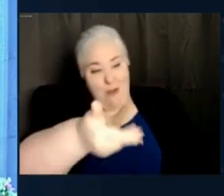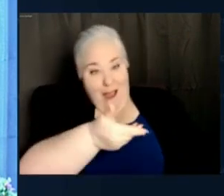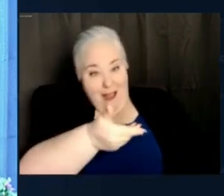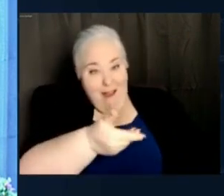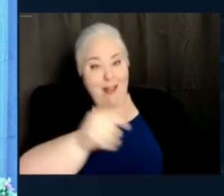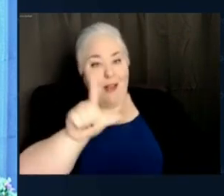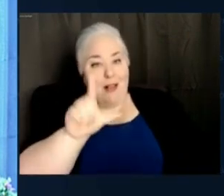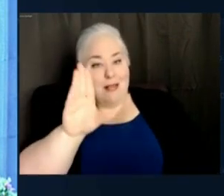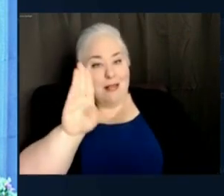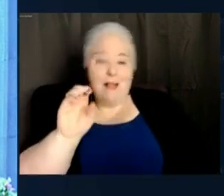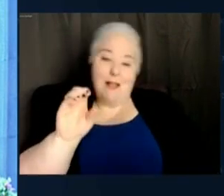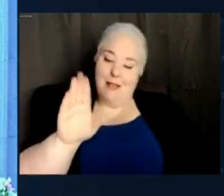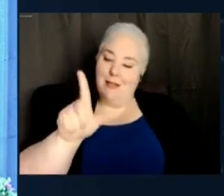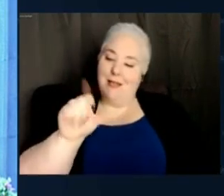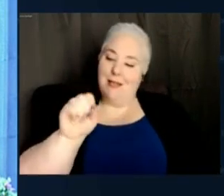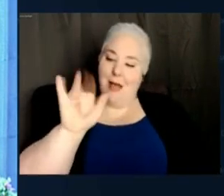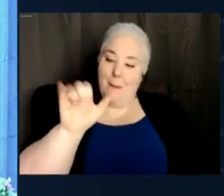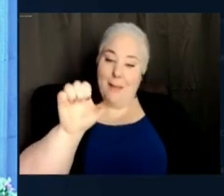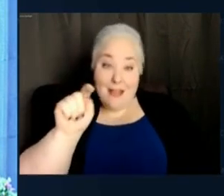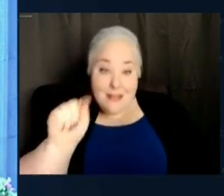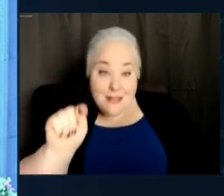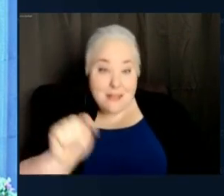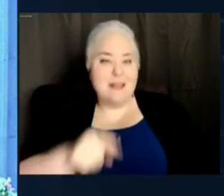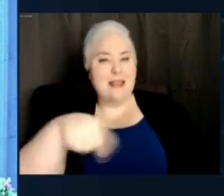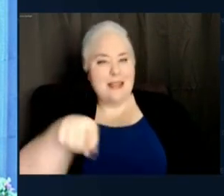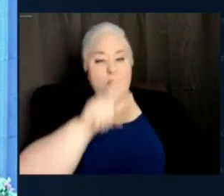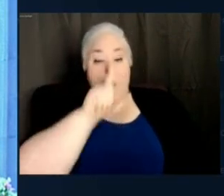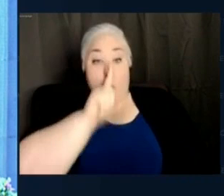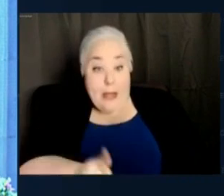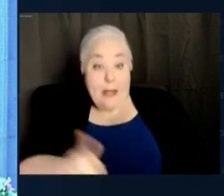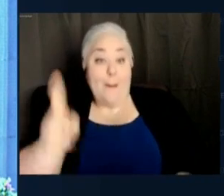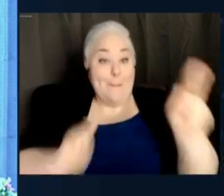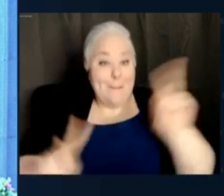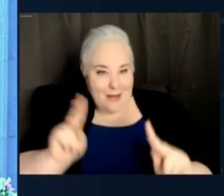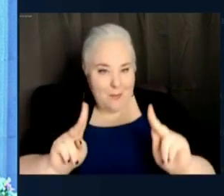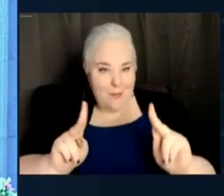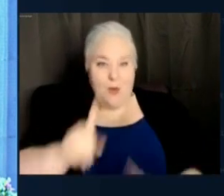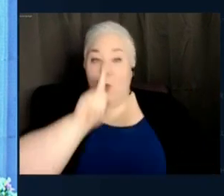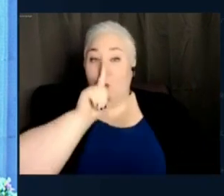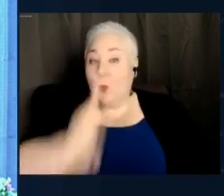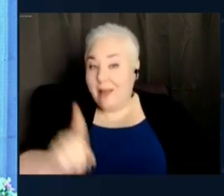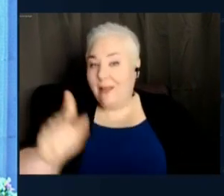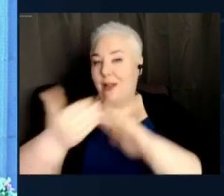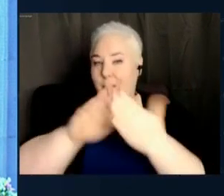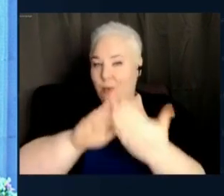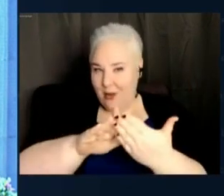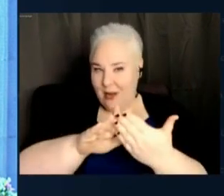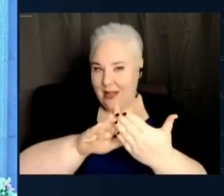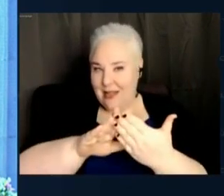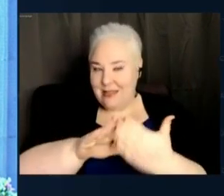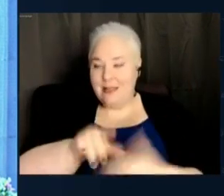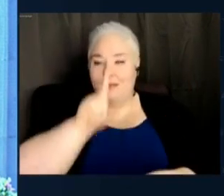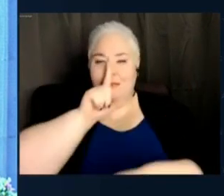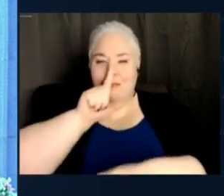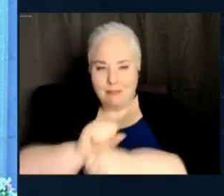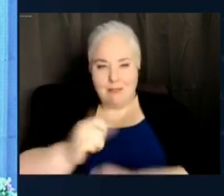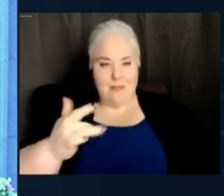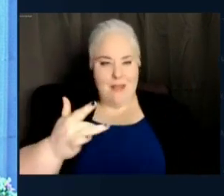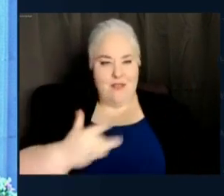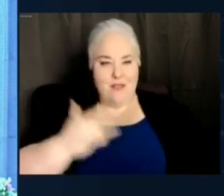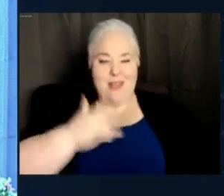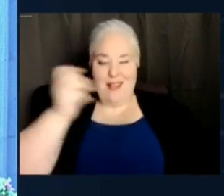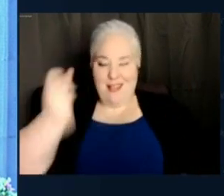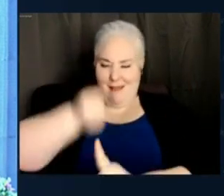interests, these are real people in real communities that truly feel the impact when